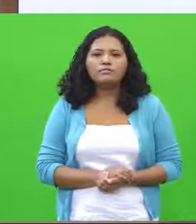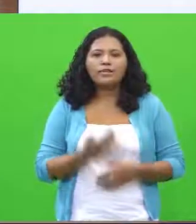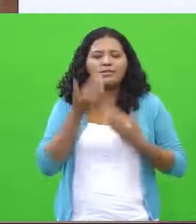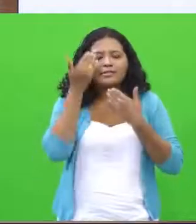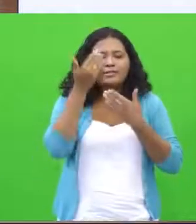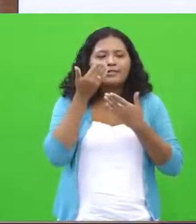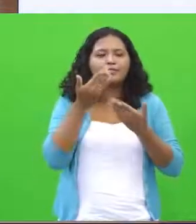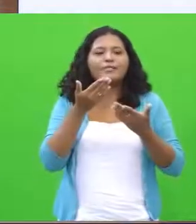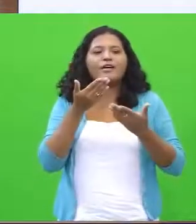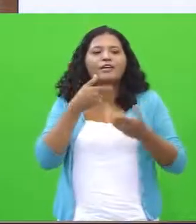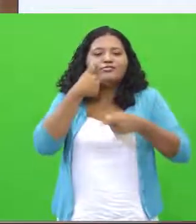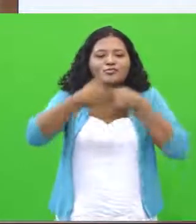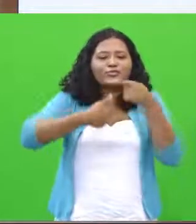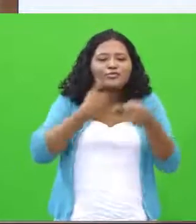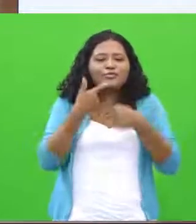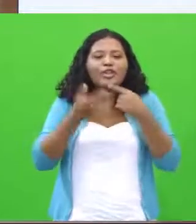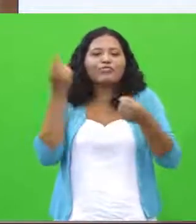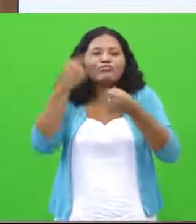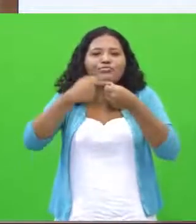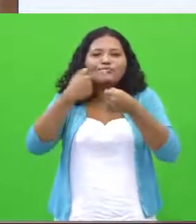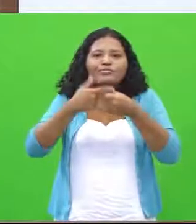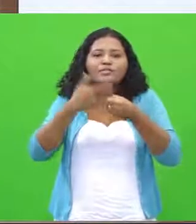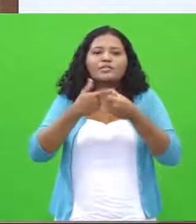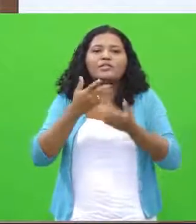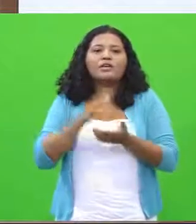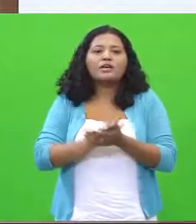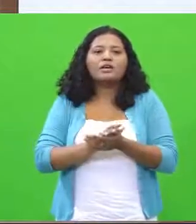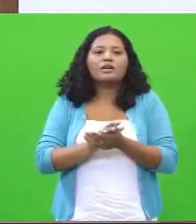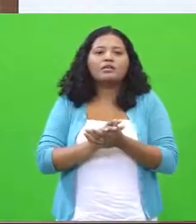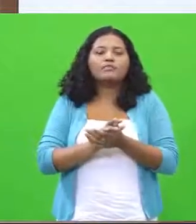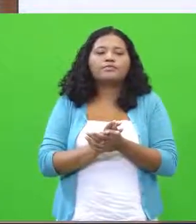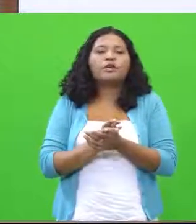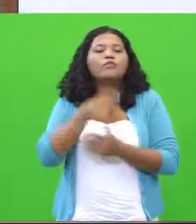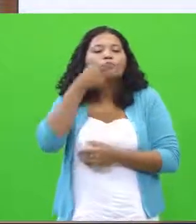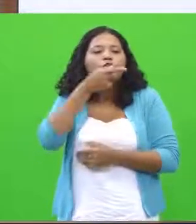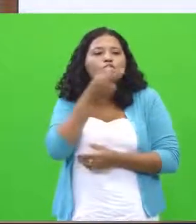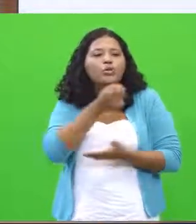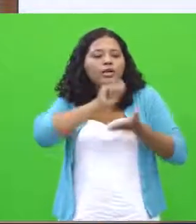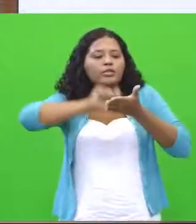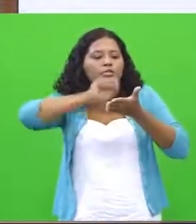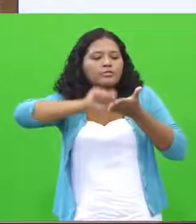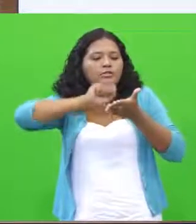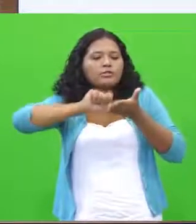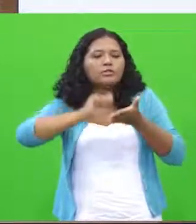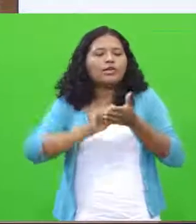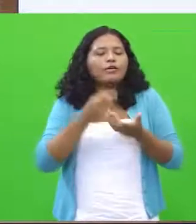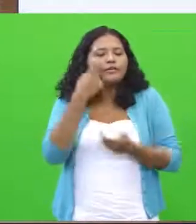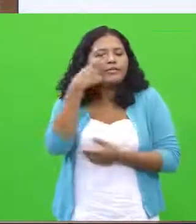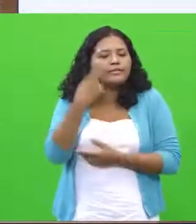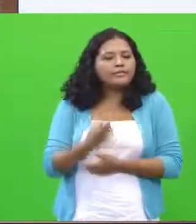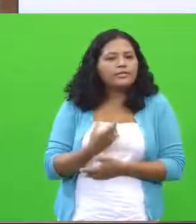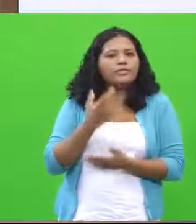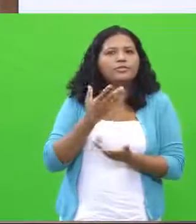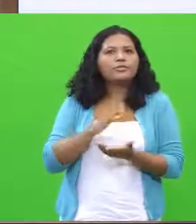of St. Antônio 8, regarding the caligraphy, it is interesting